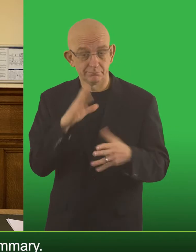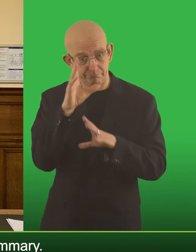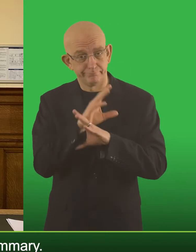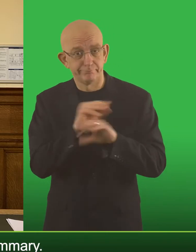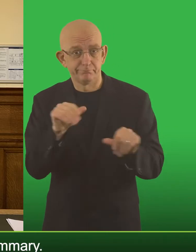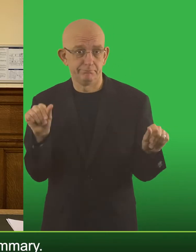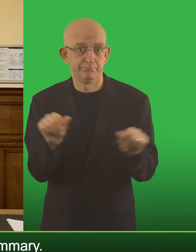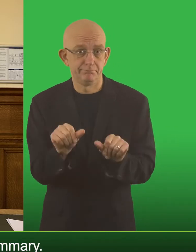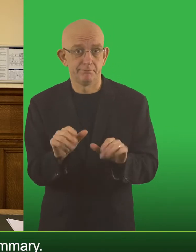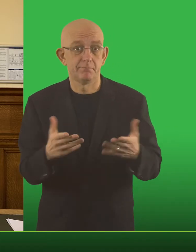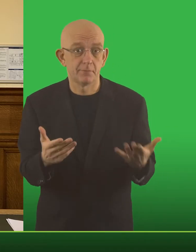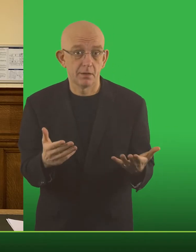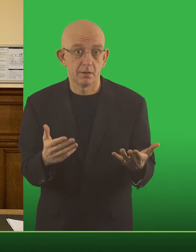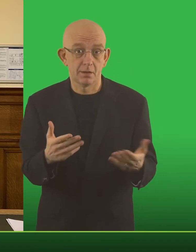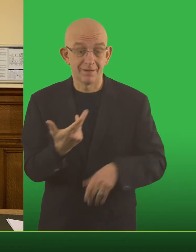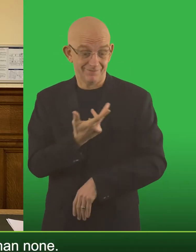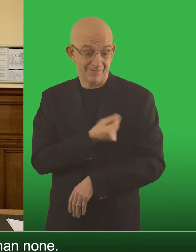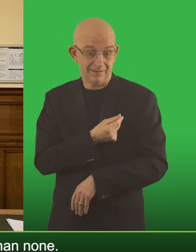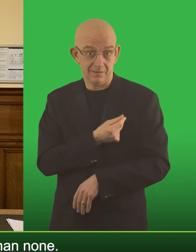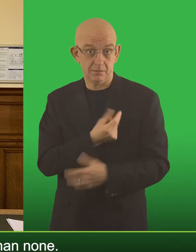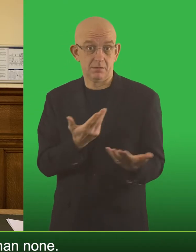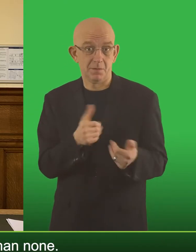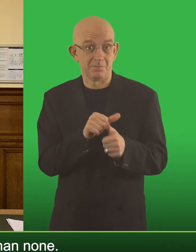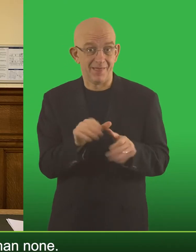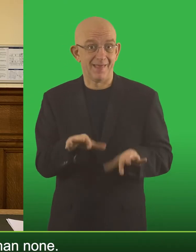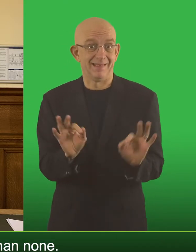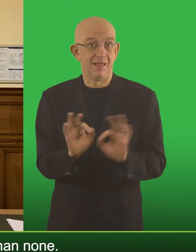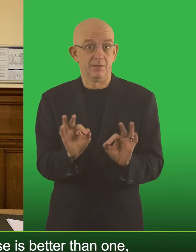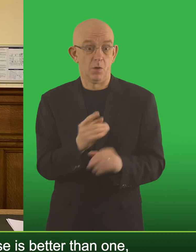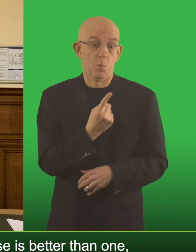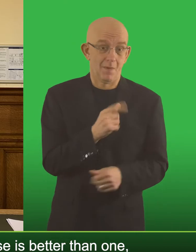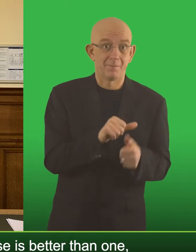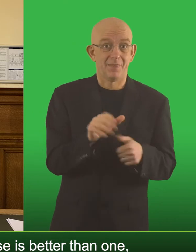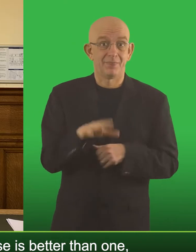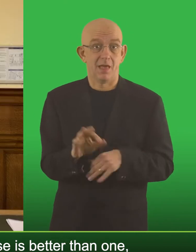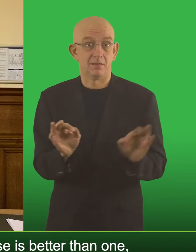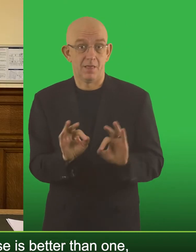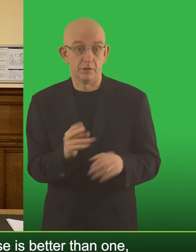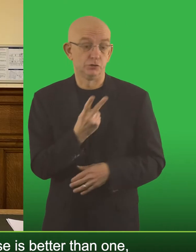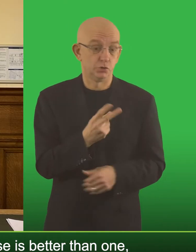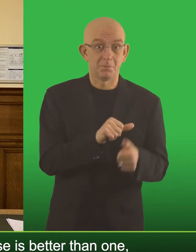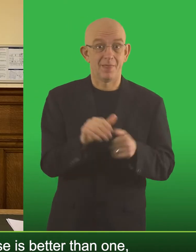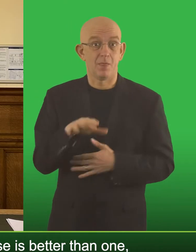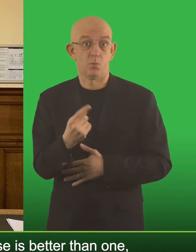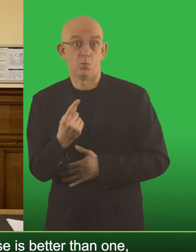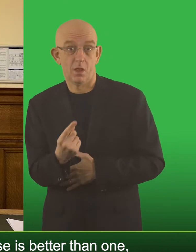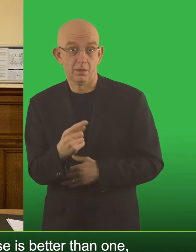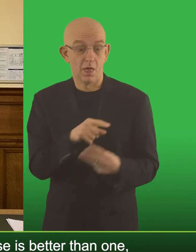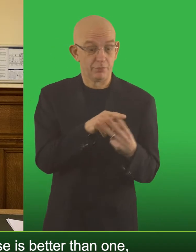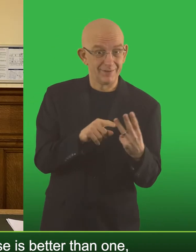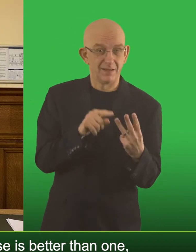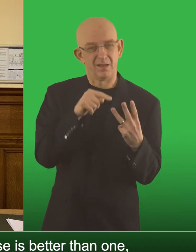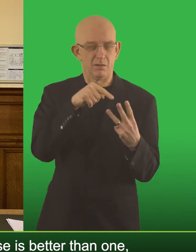So here's a brief lay summary. So any vaccine is better than none, one dose is better than none, two doses